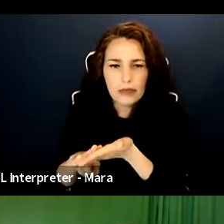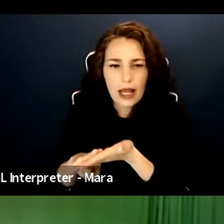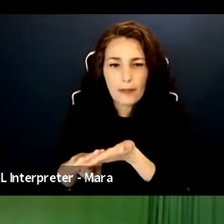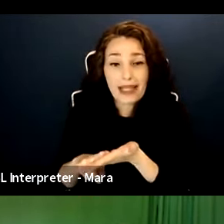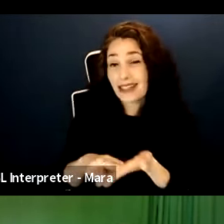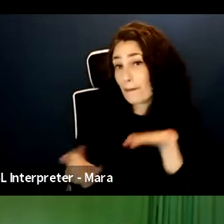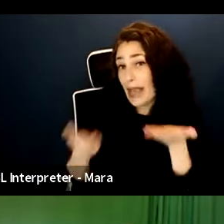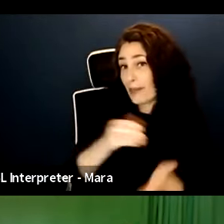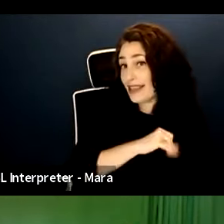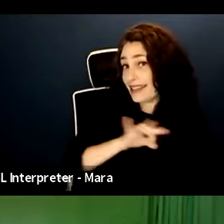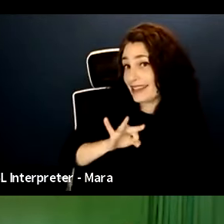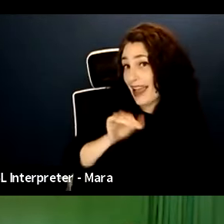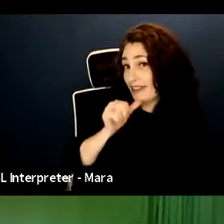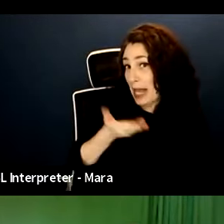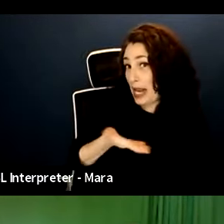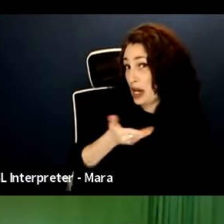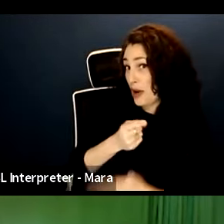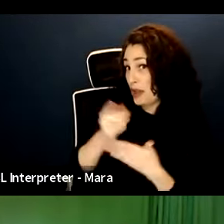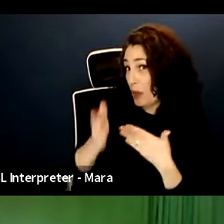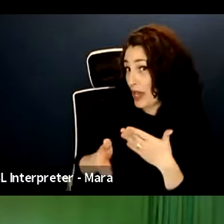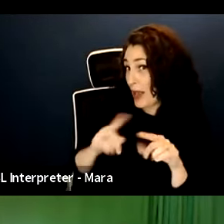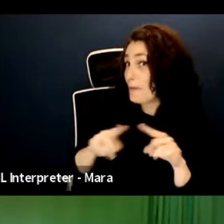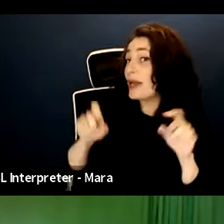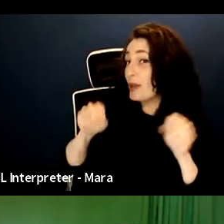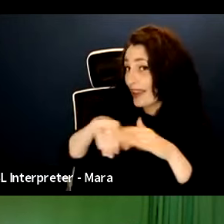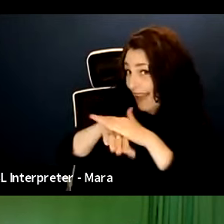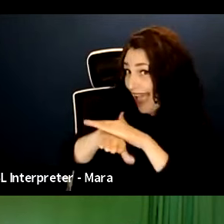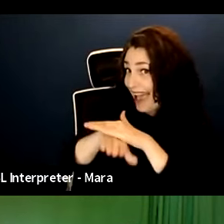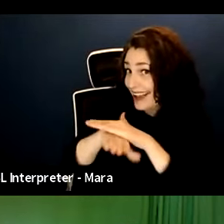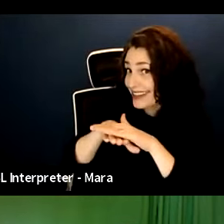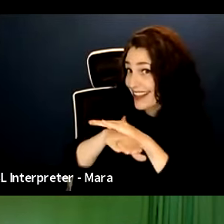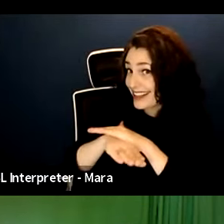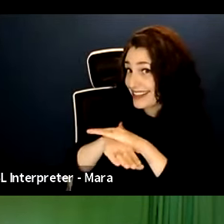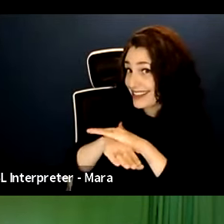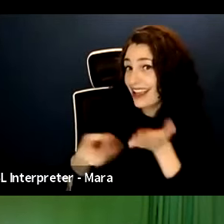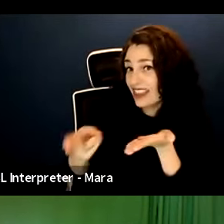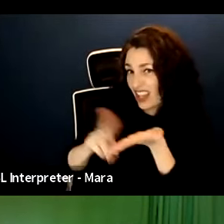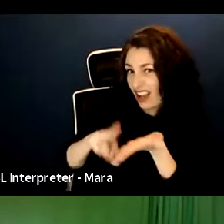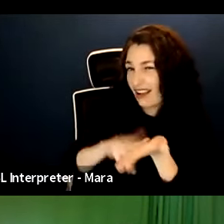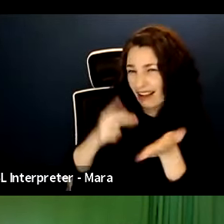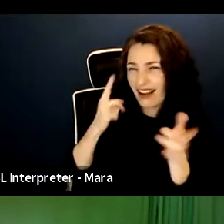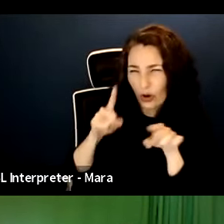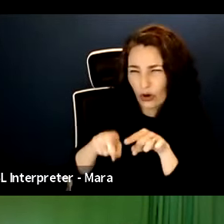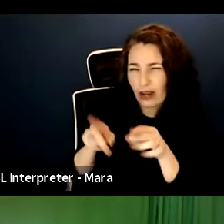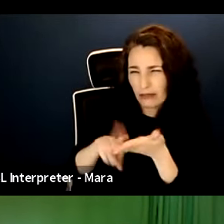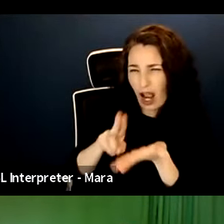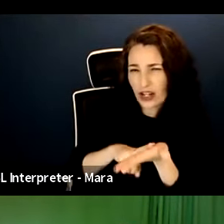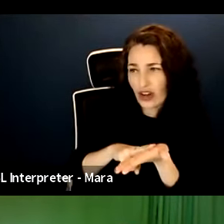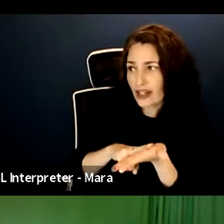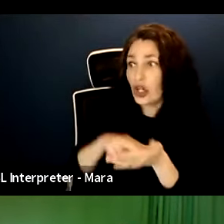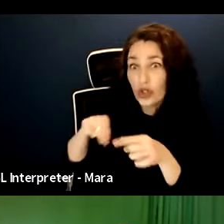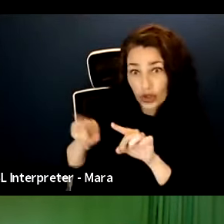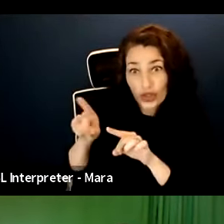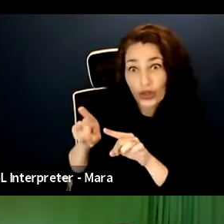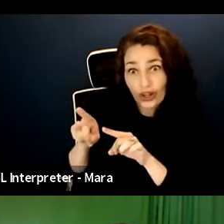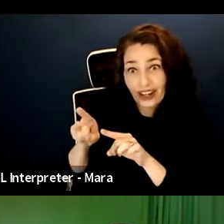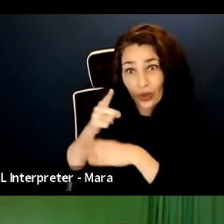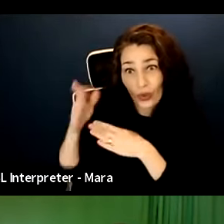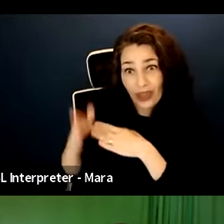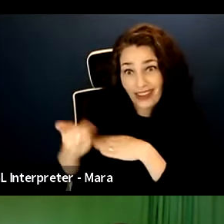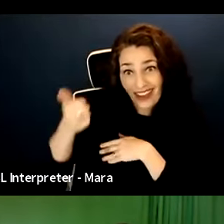the weekend, you can still access the agreement throughout the weekend. So that's really helpful. The micro budget also